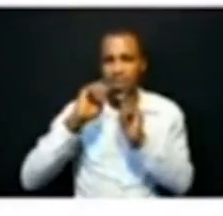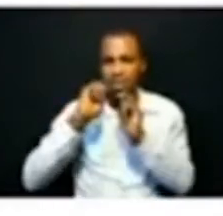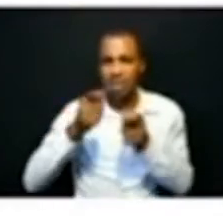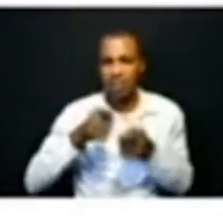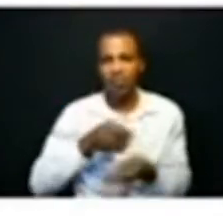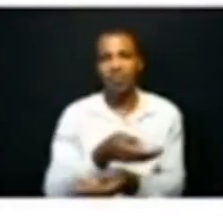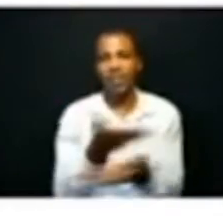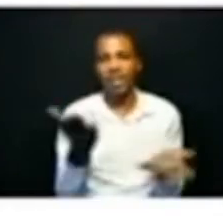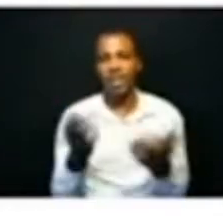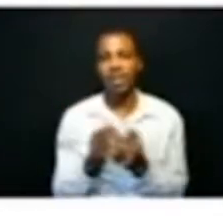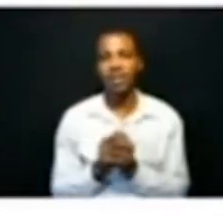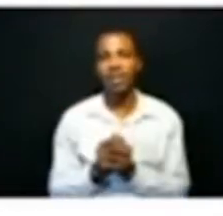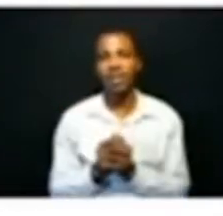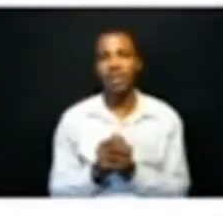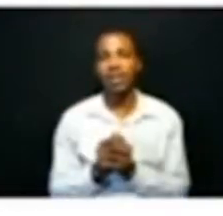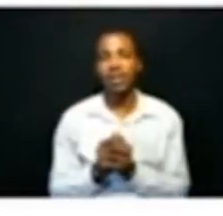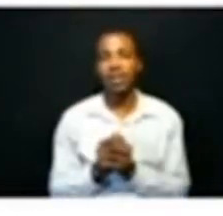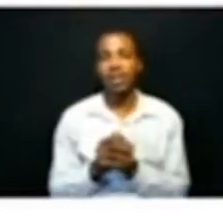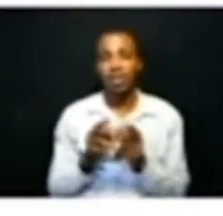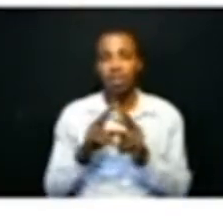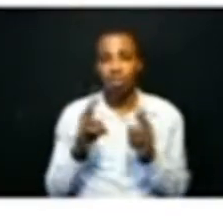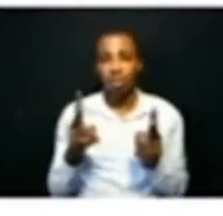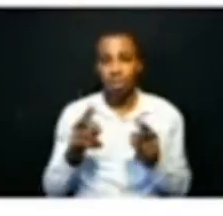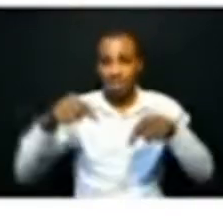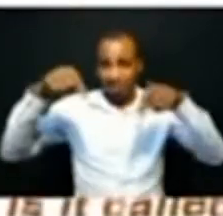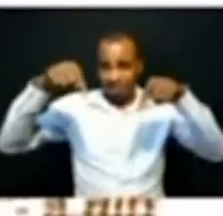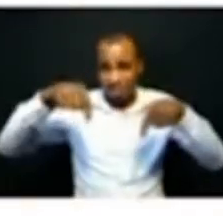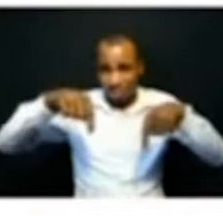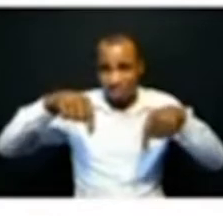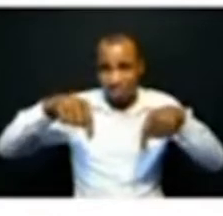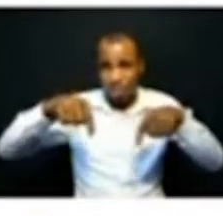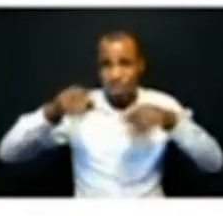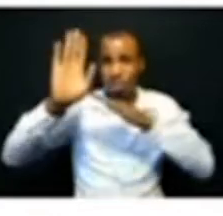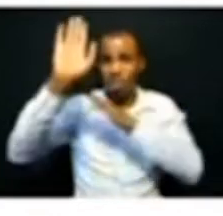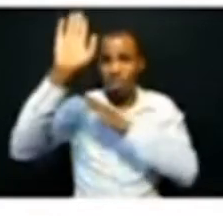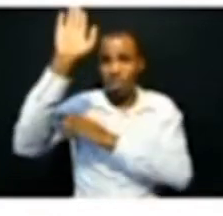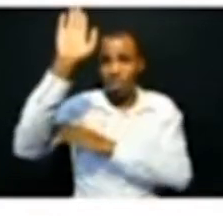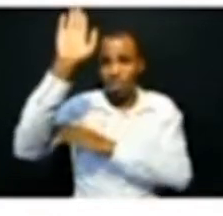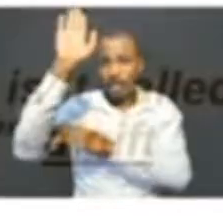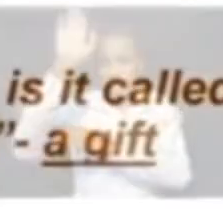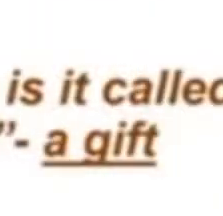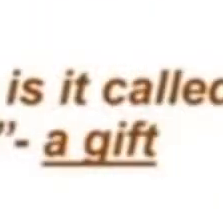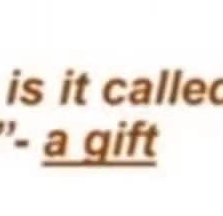that is why today is called present